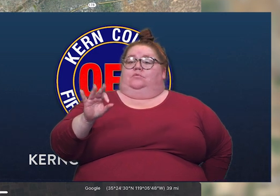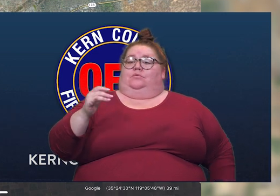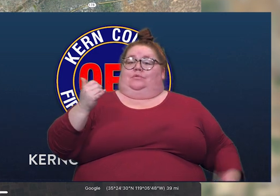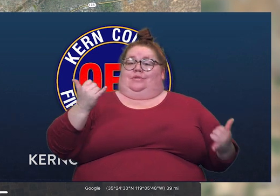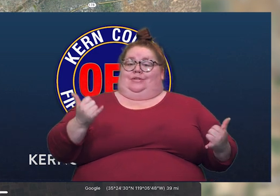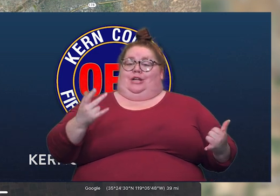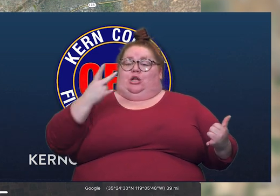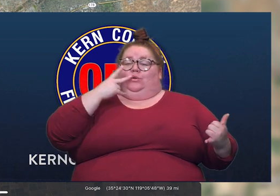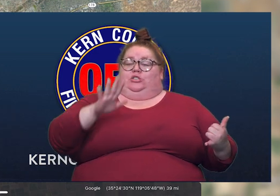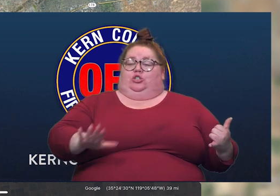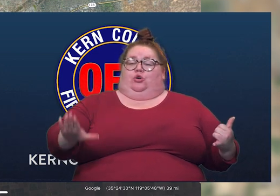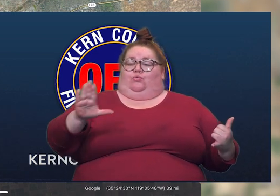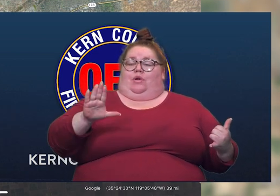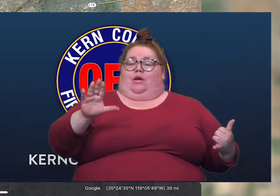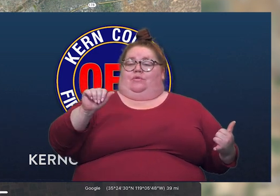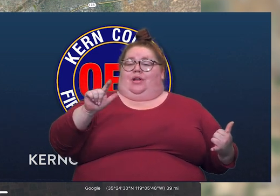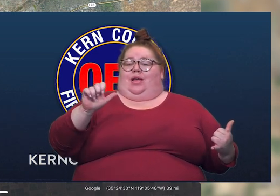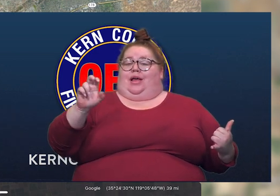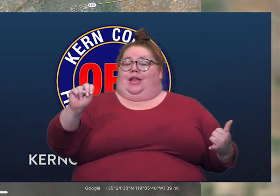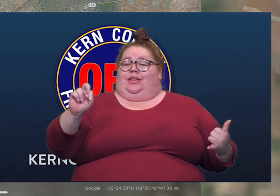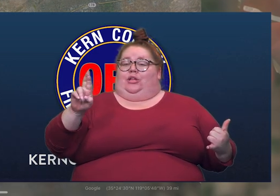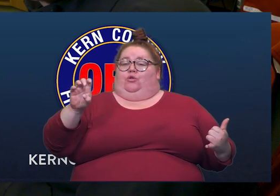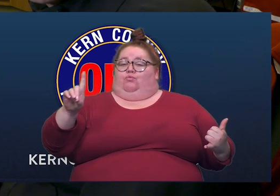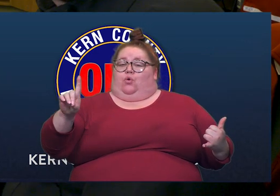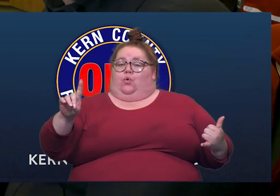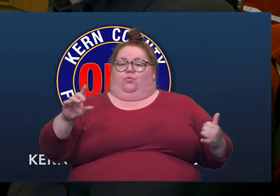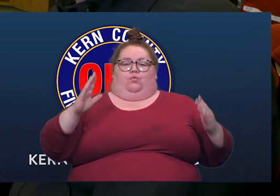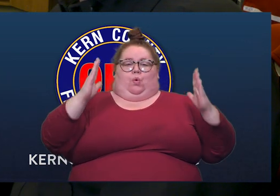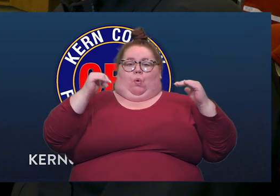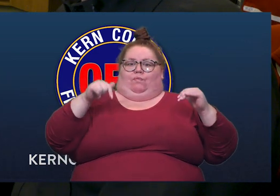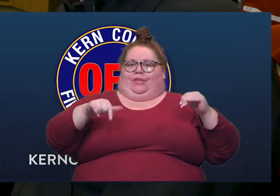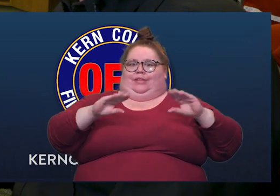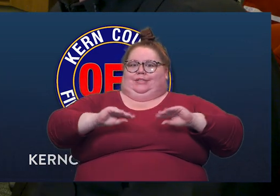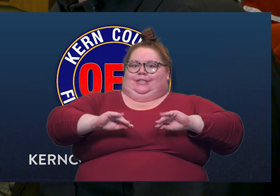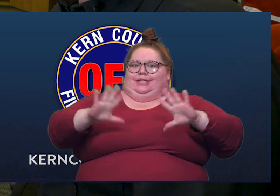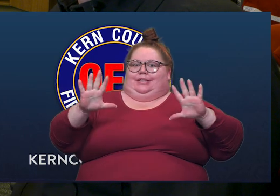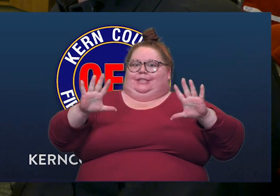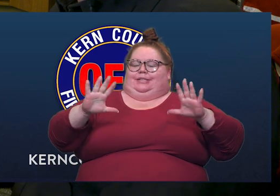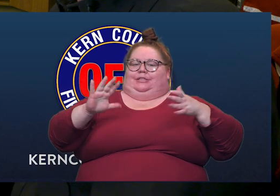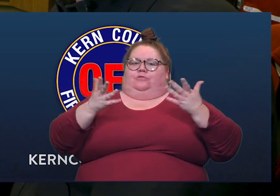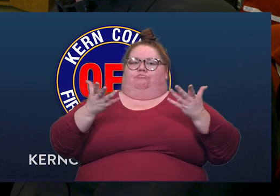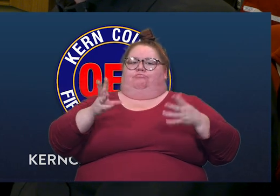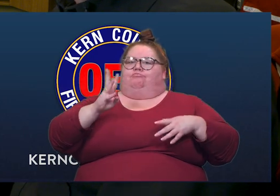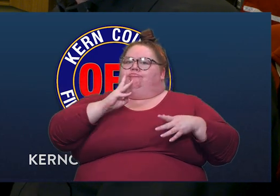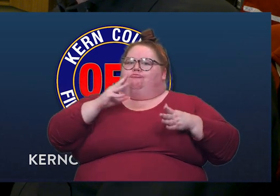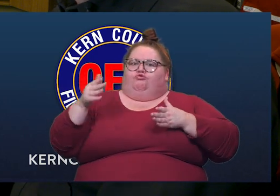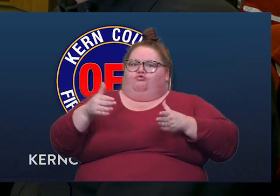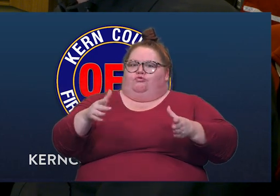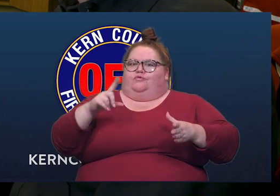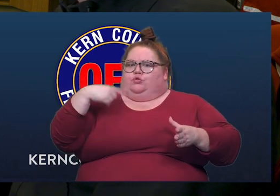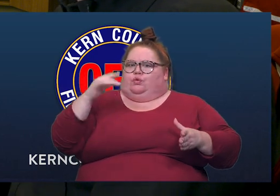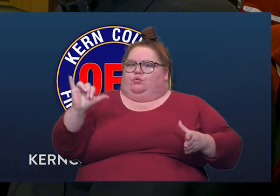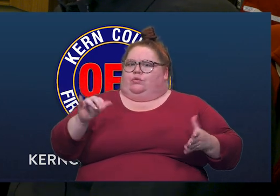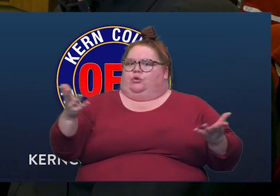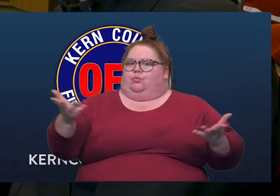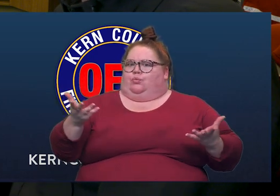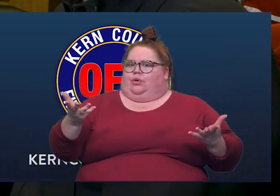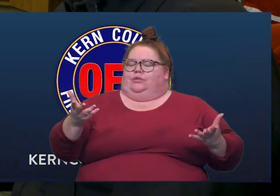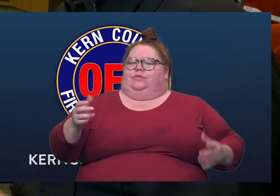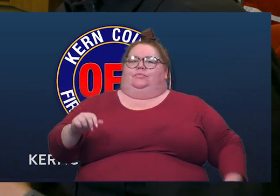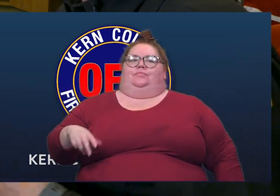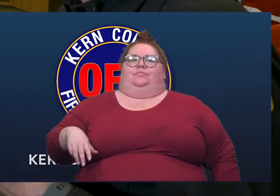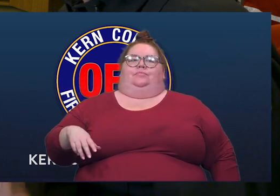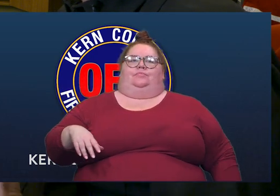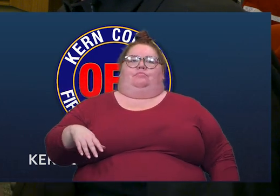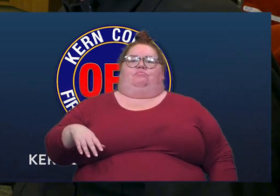into that Allen Road area. So hopefully this gives you a pretty good basic rundown of what the river does through the greater Bakersfield. And